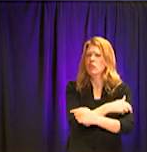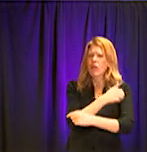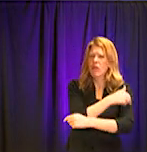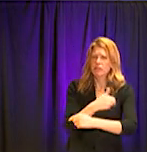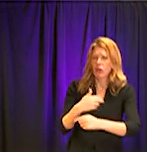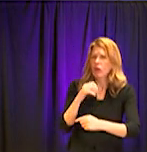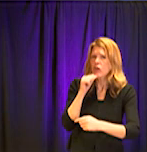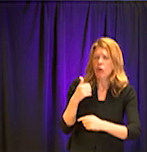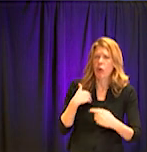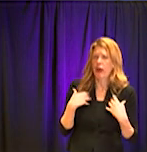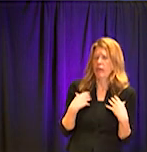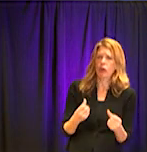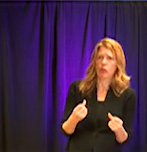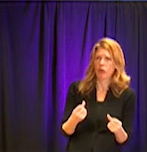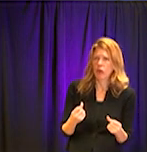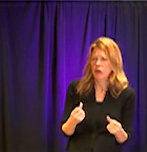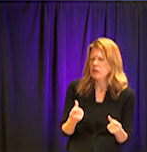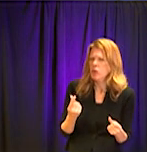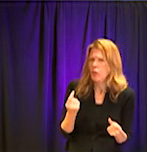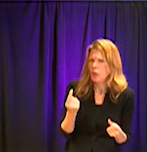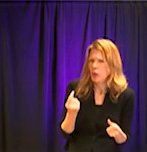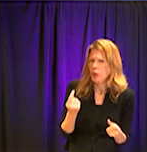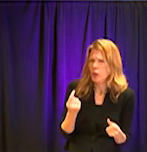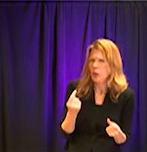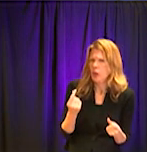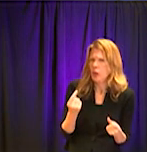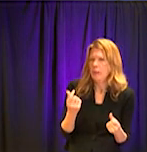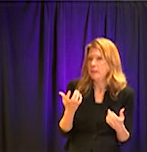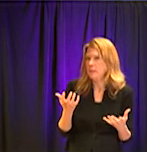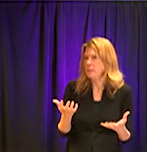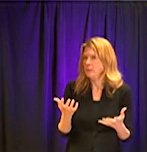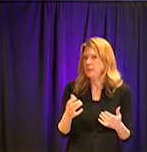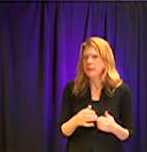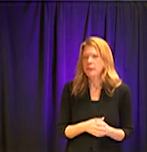those who have been diagnosed with the disease, with the virus?